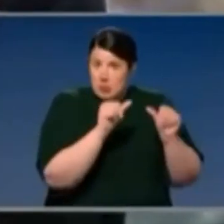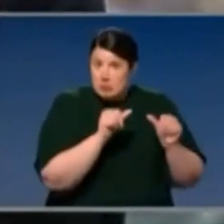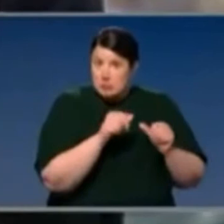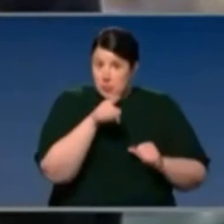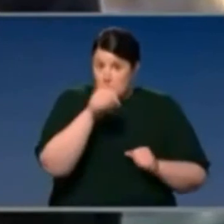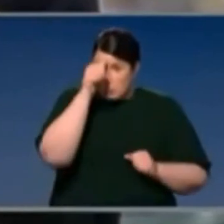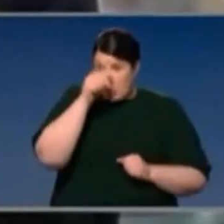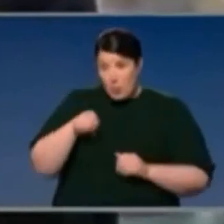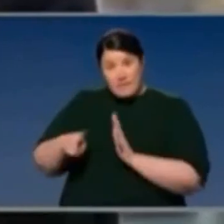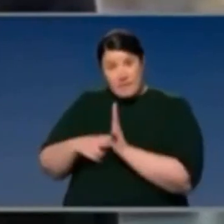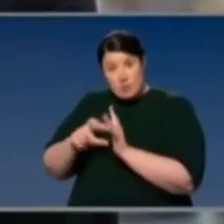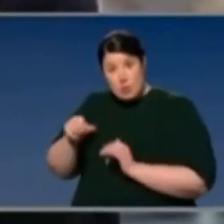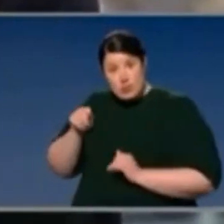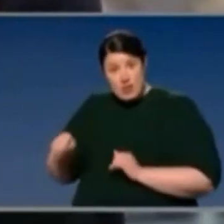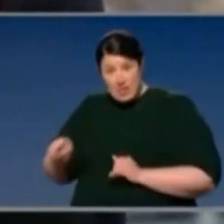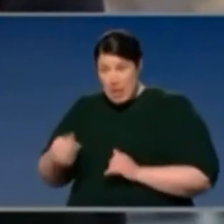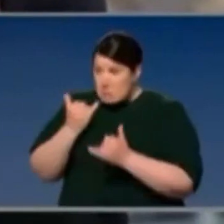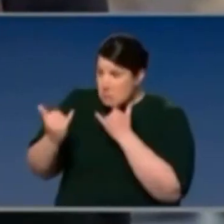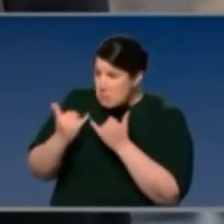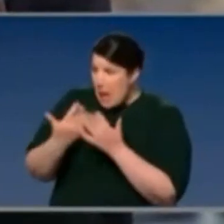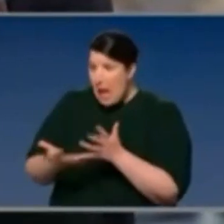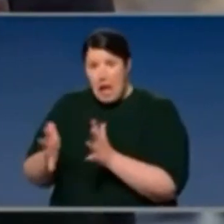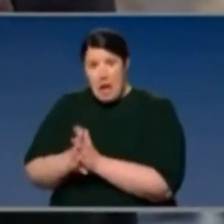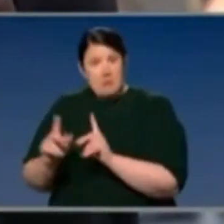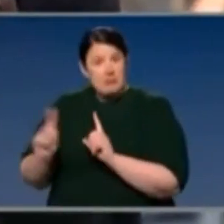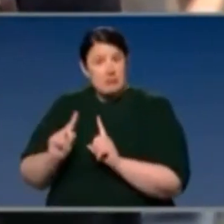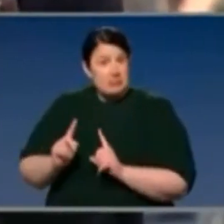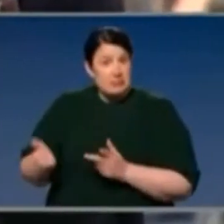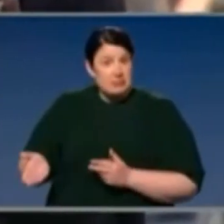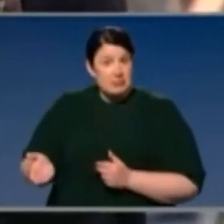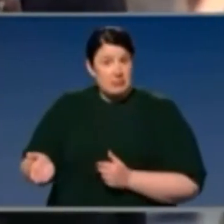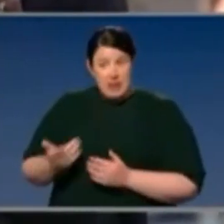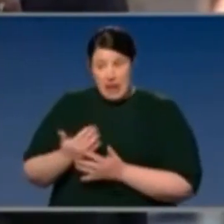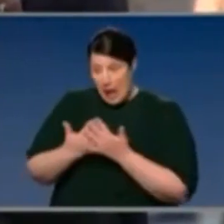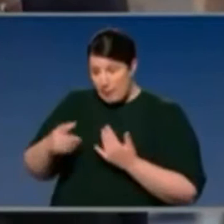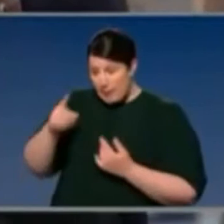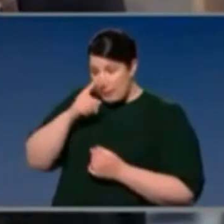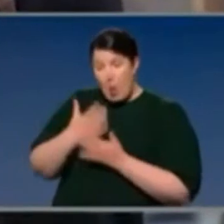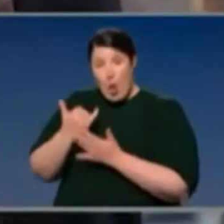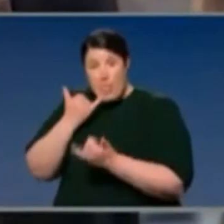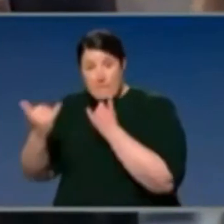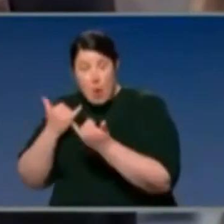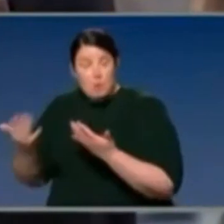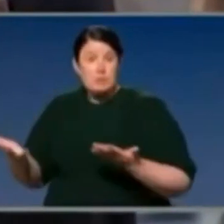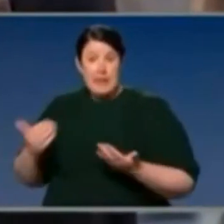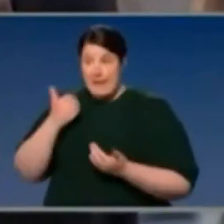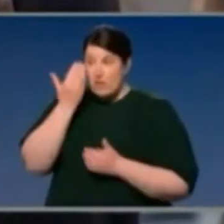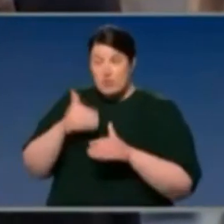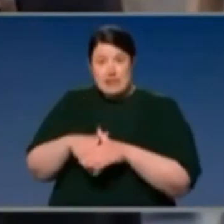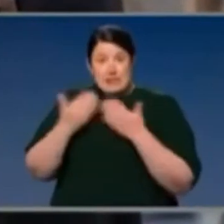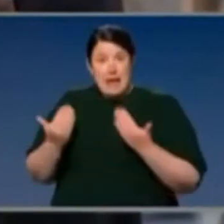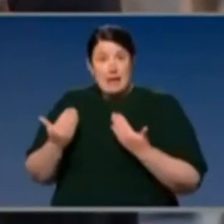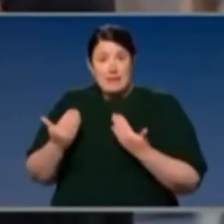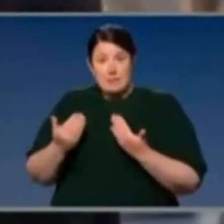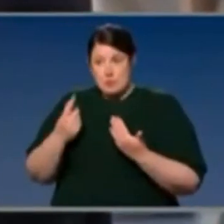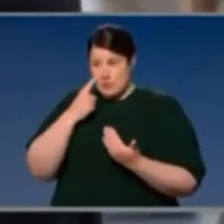have a clear idea of how the Victorian contact tracing system works, right down to how many people there might be on the phones on any given